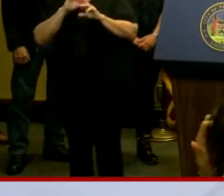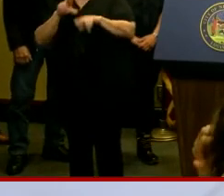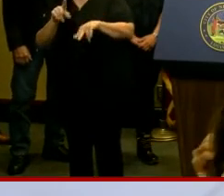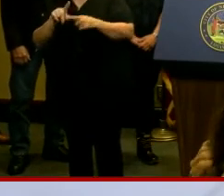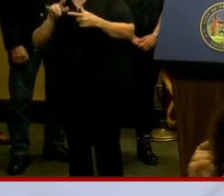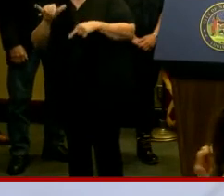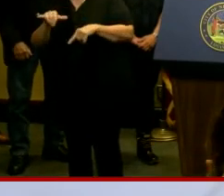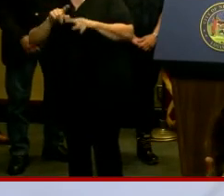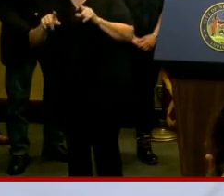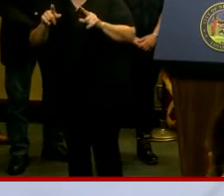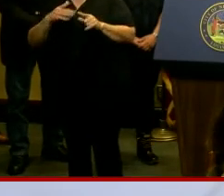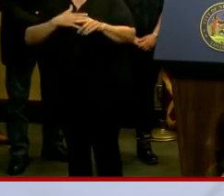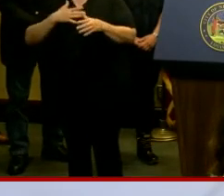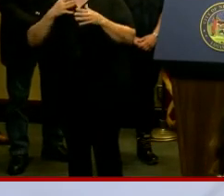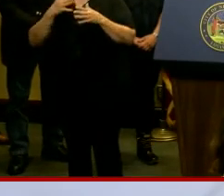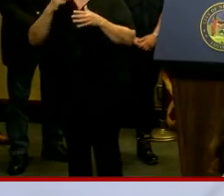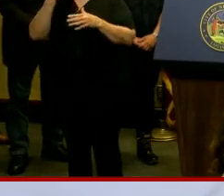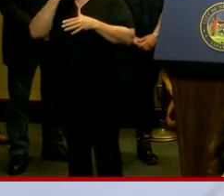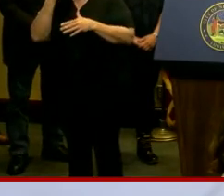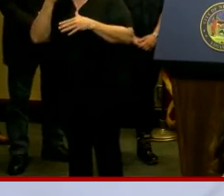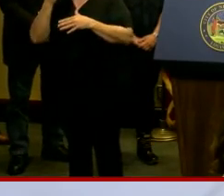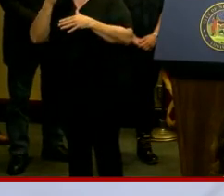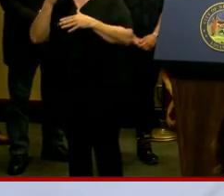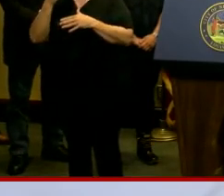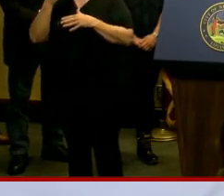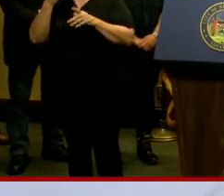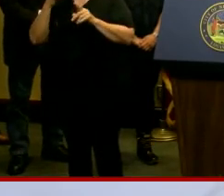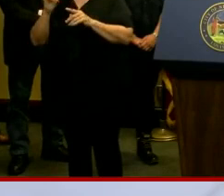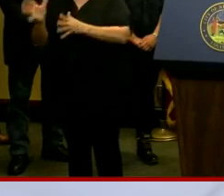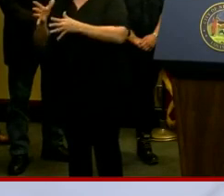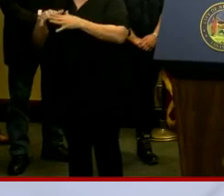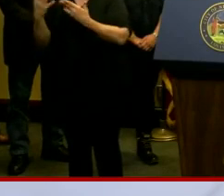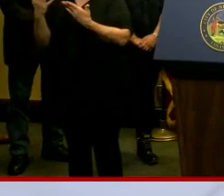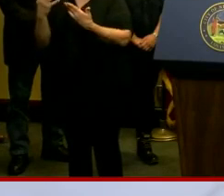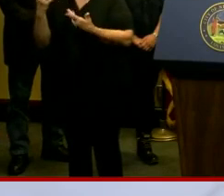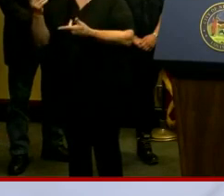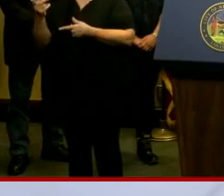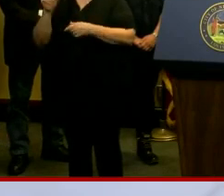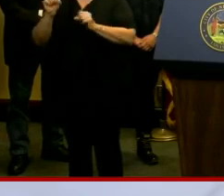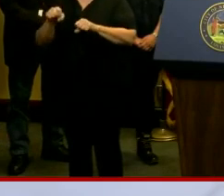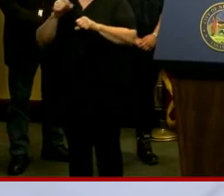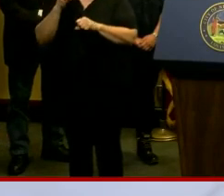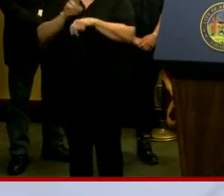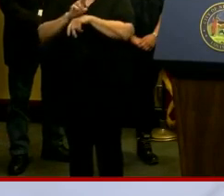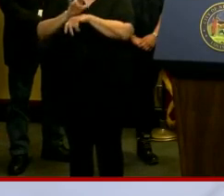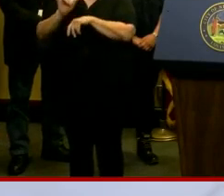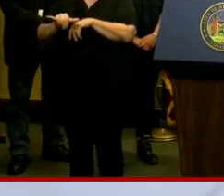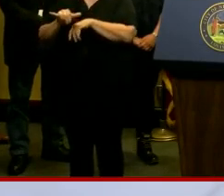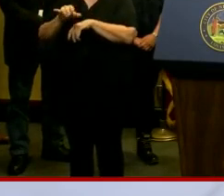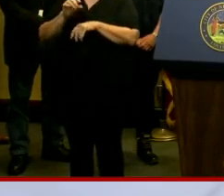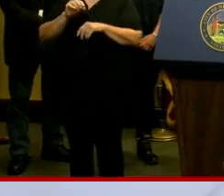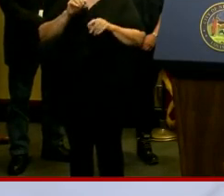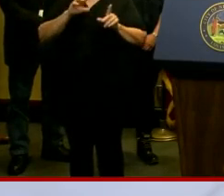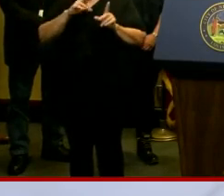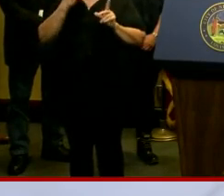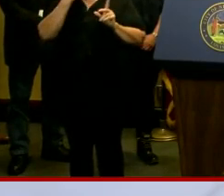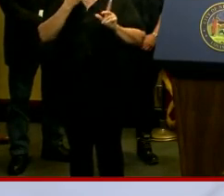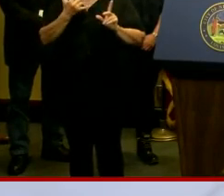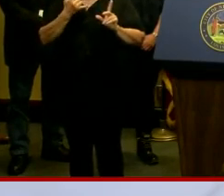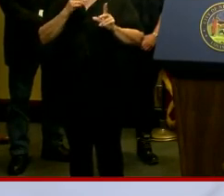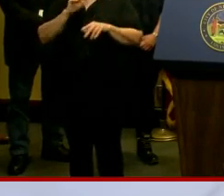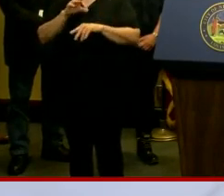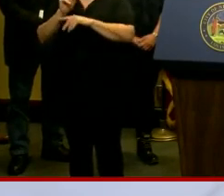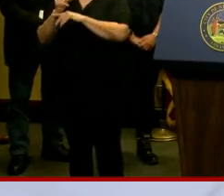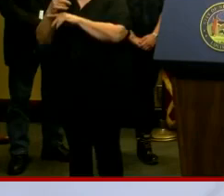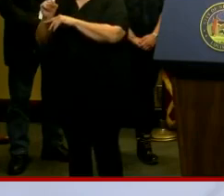But leave the phone lines open for individuals who cannot go to the website nola.gov slash 3-1-1 or text us at 3-1-1